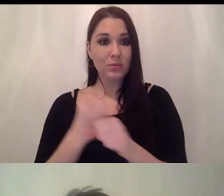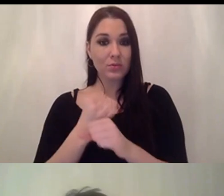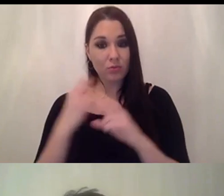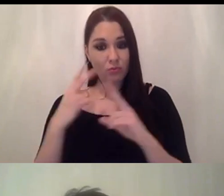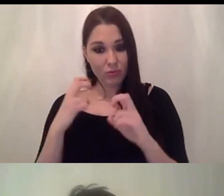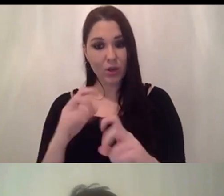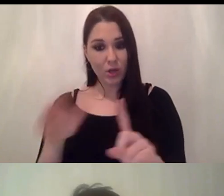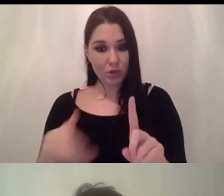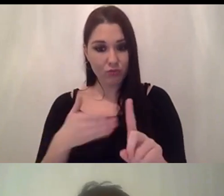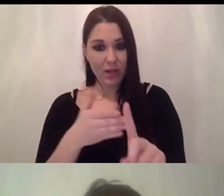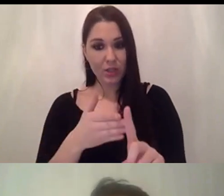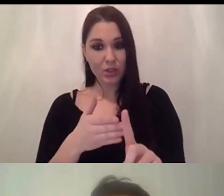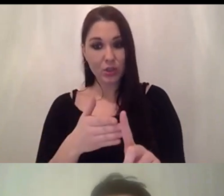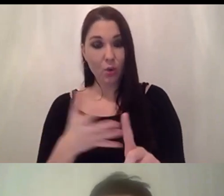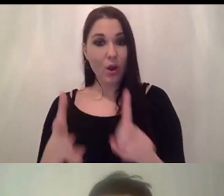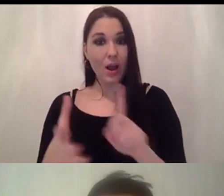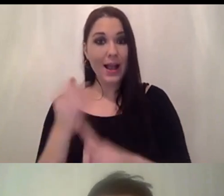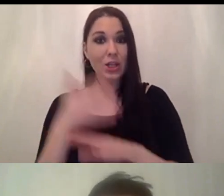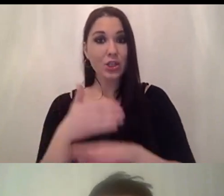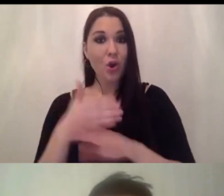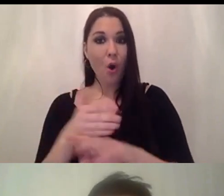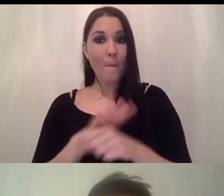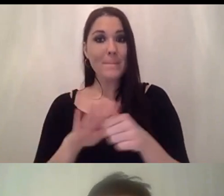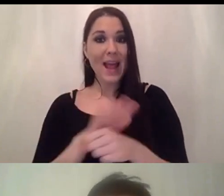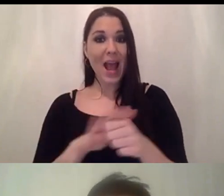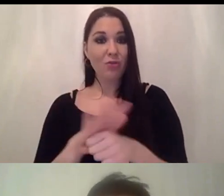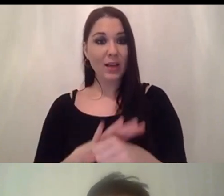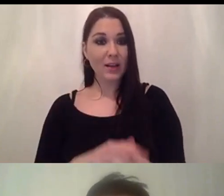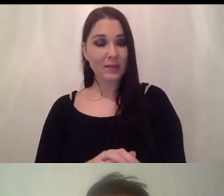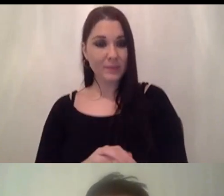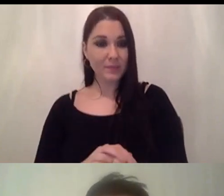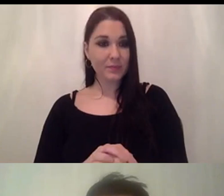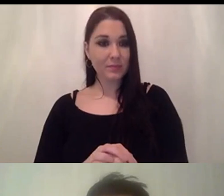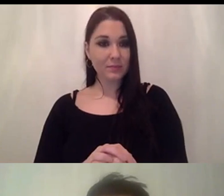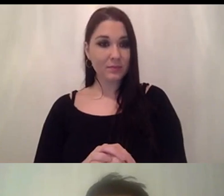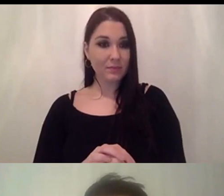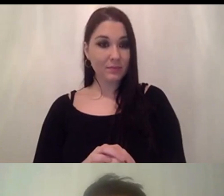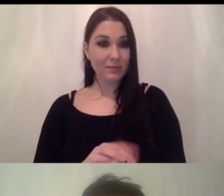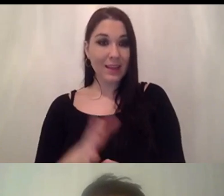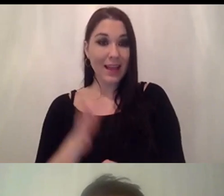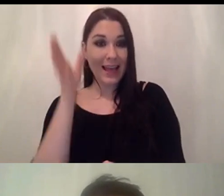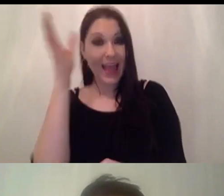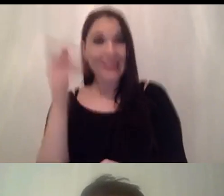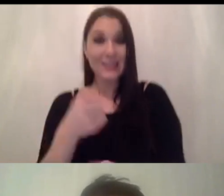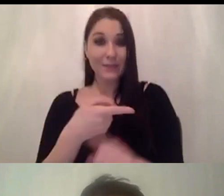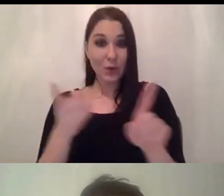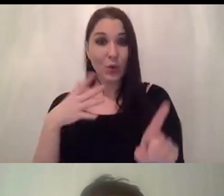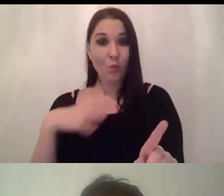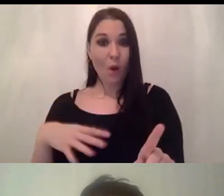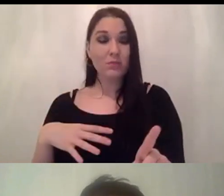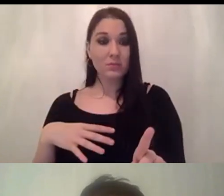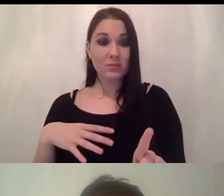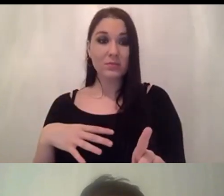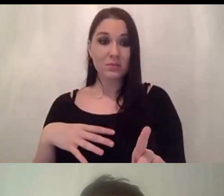or you actually want to get a job in certain area i guess if you do want to um go to the research